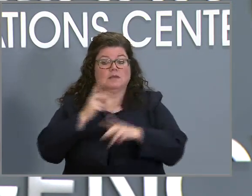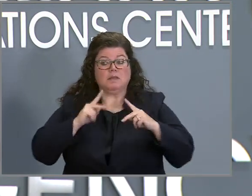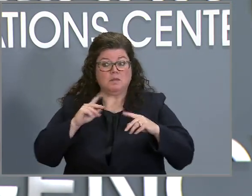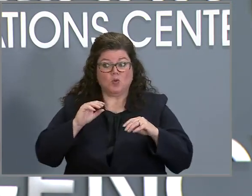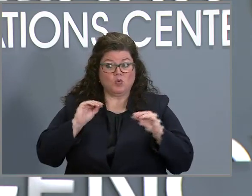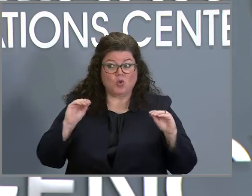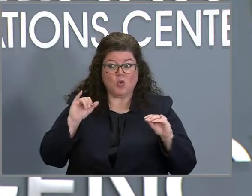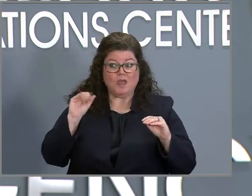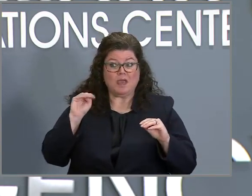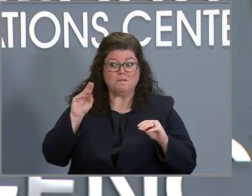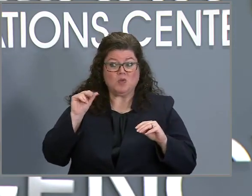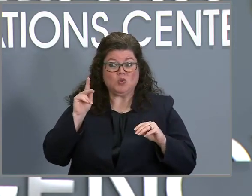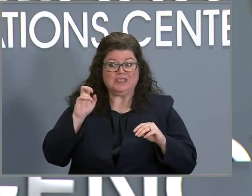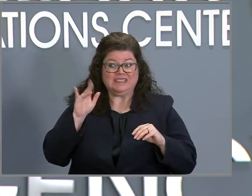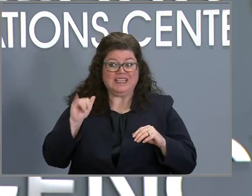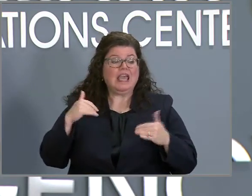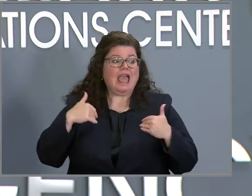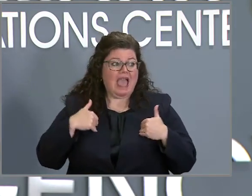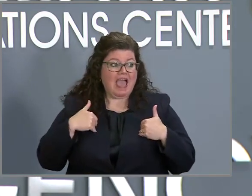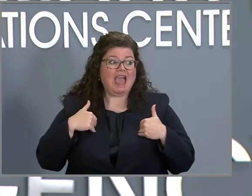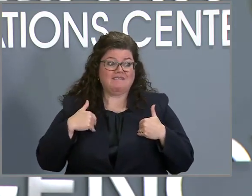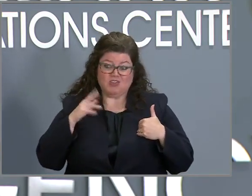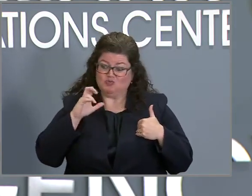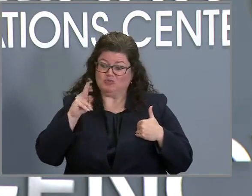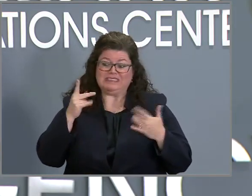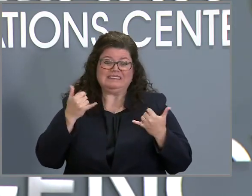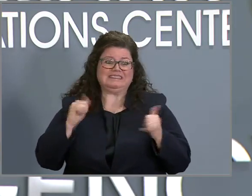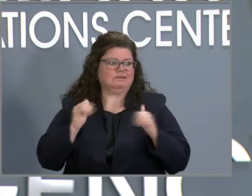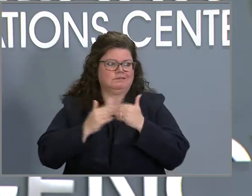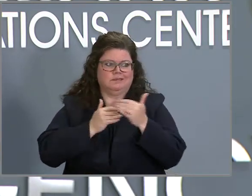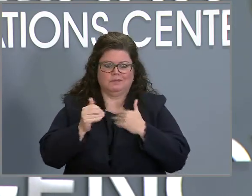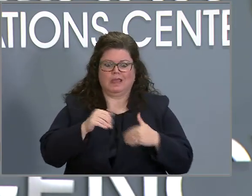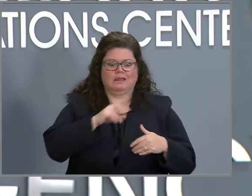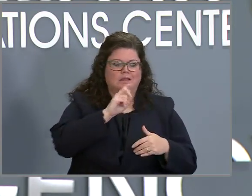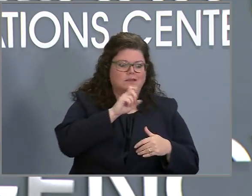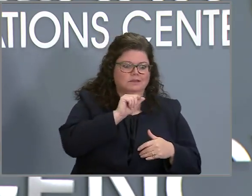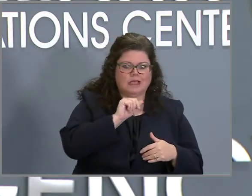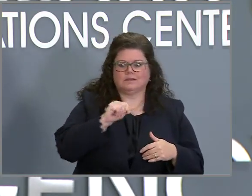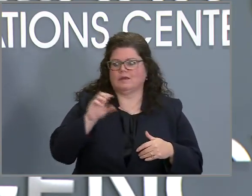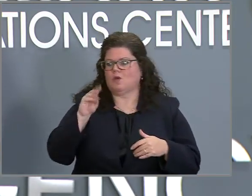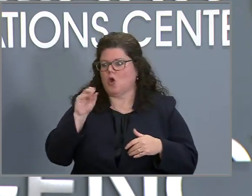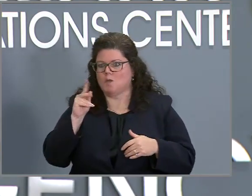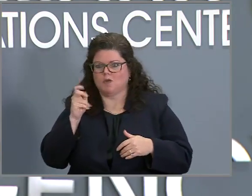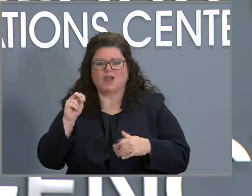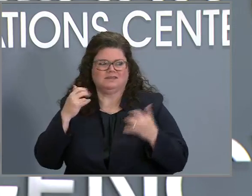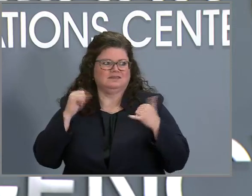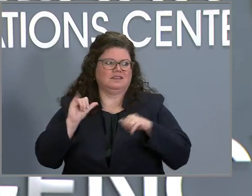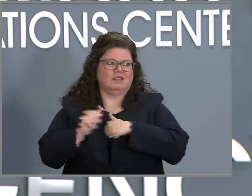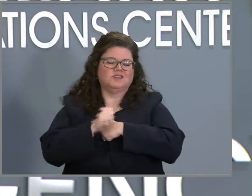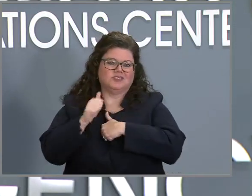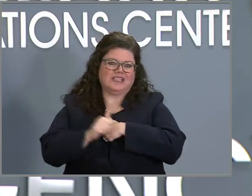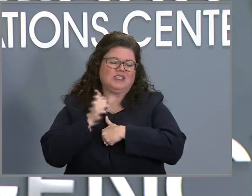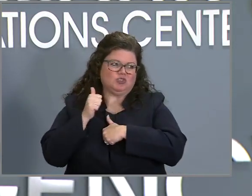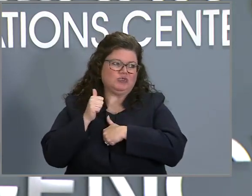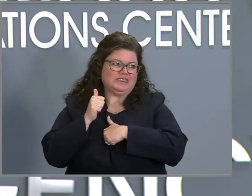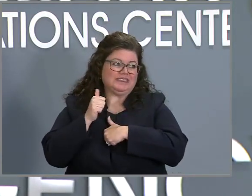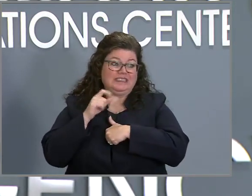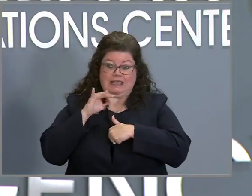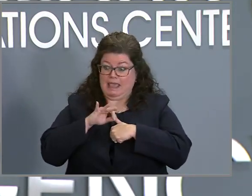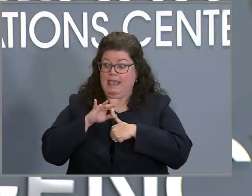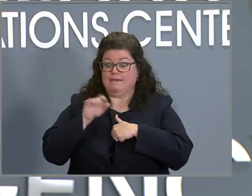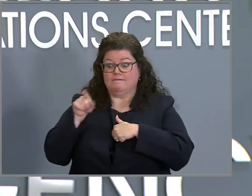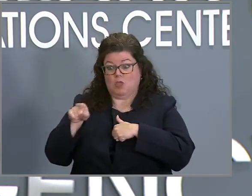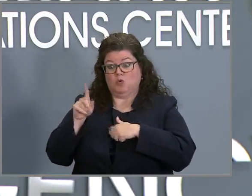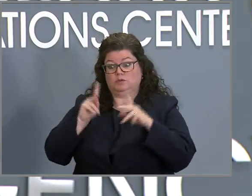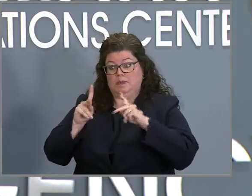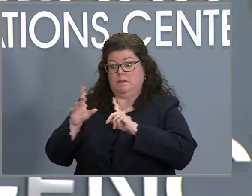still have severe risk potential here. we look at the cases and even if a smaller percentage of those cases end up in the hospital eventually,